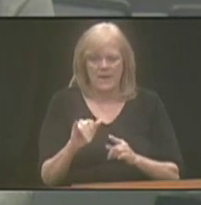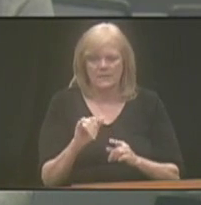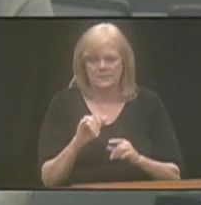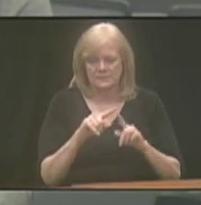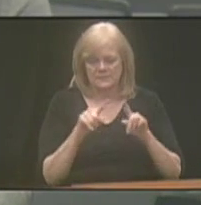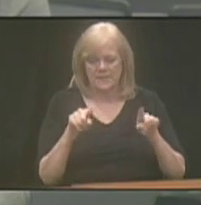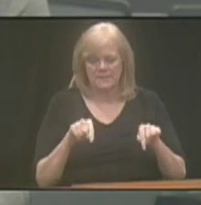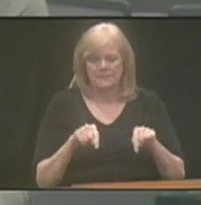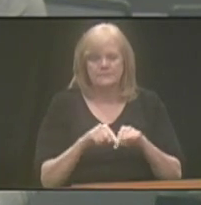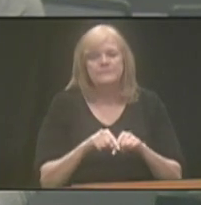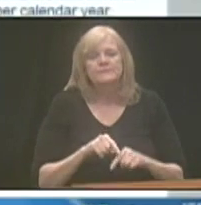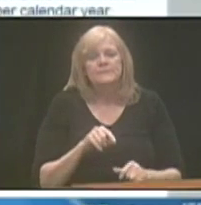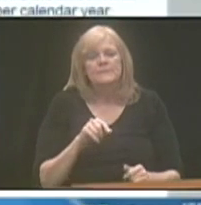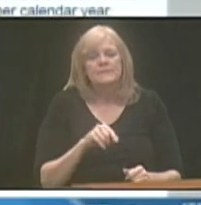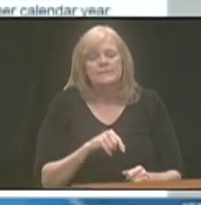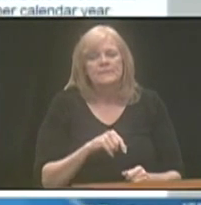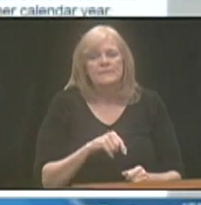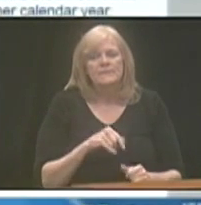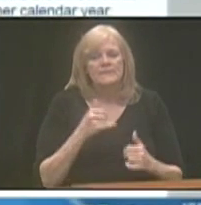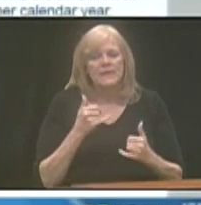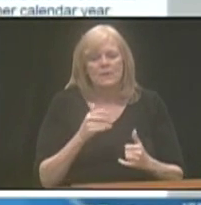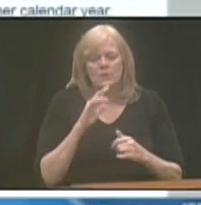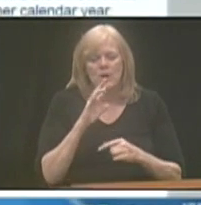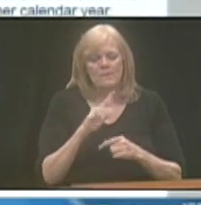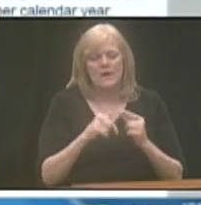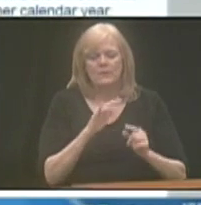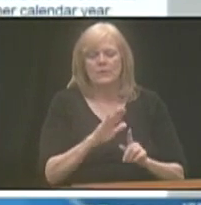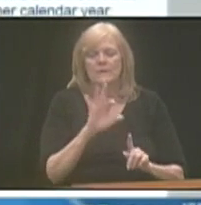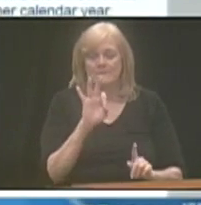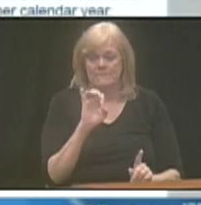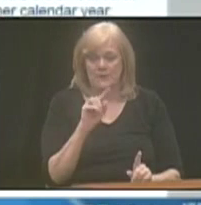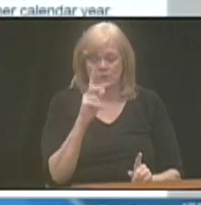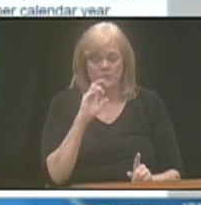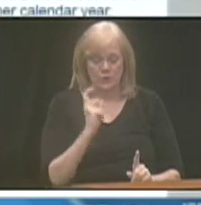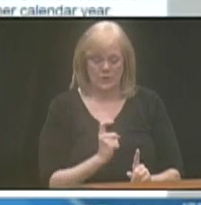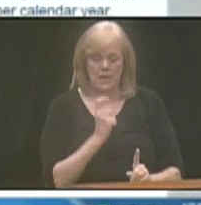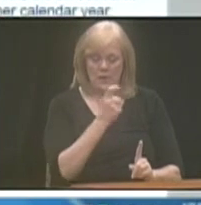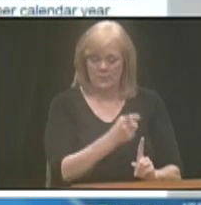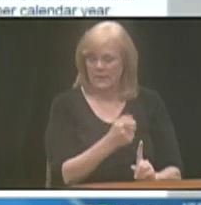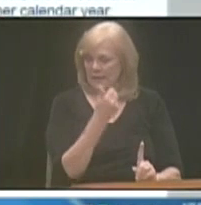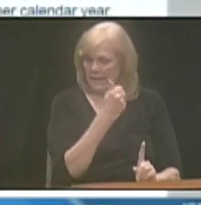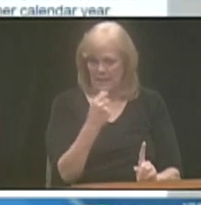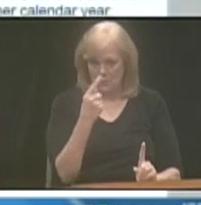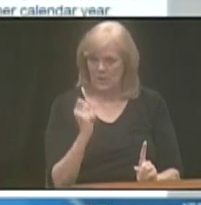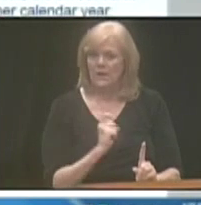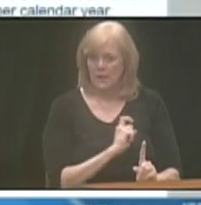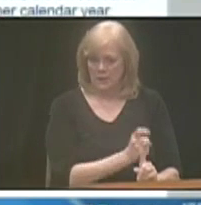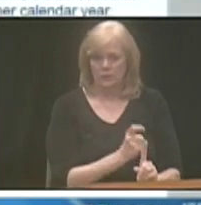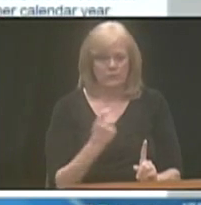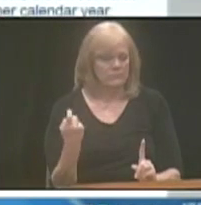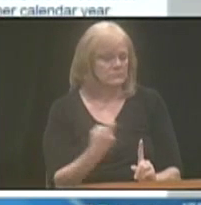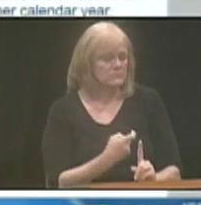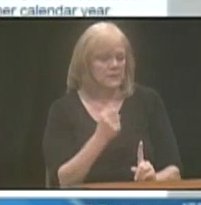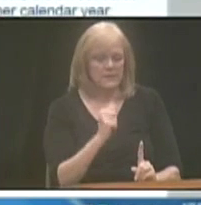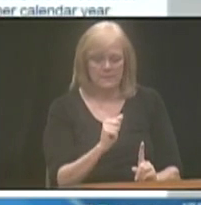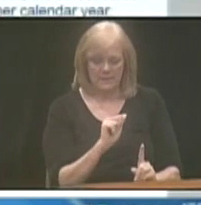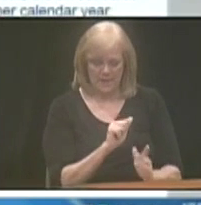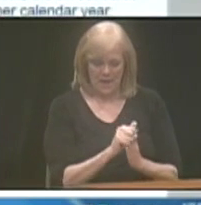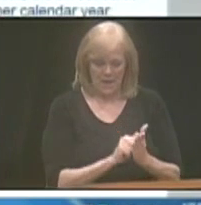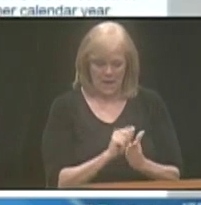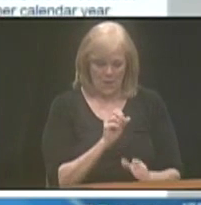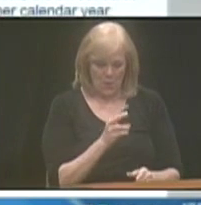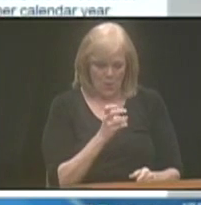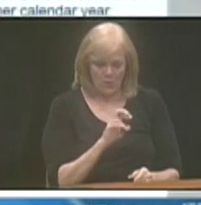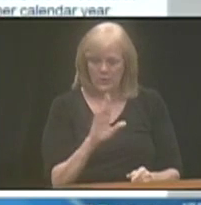So, now we're going to talk about the ENABLE account features itself. For contributions, anyone can contribute to an account. So, it can be the account owner